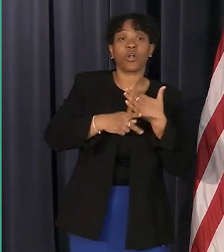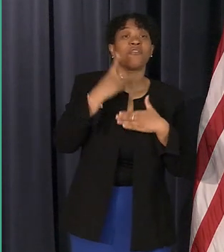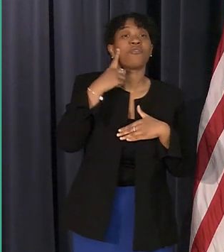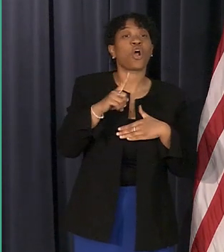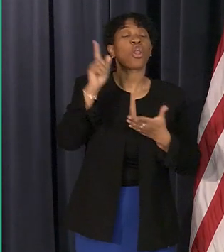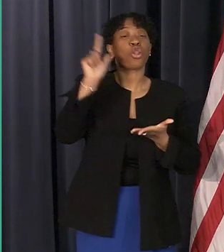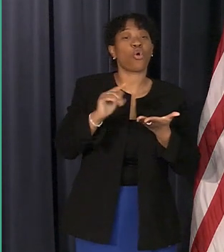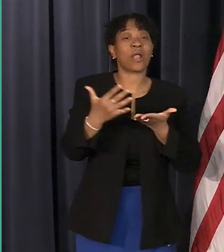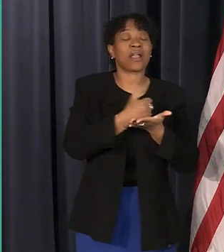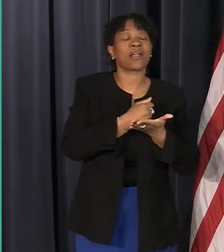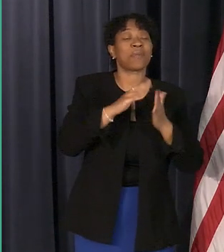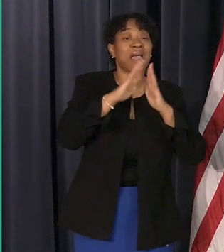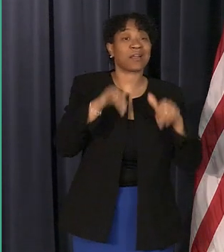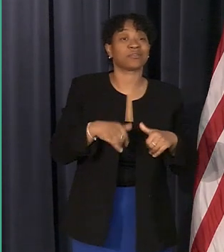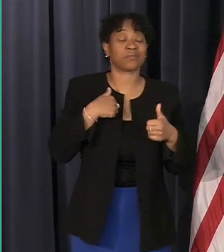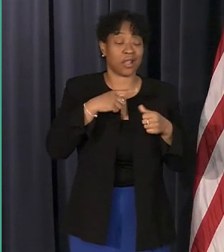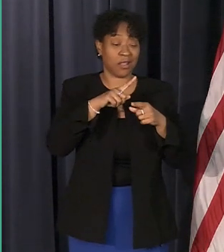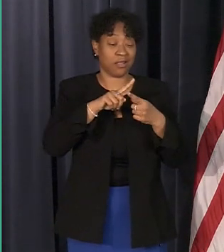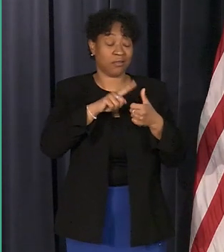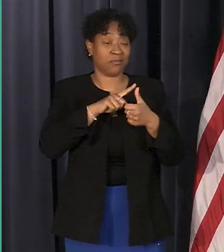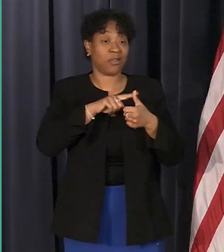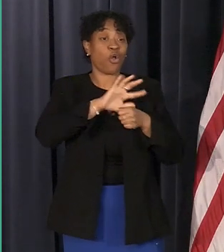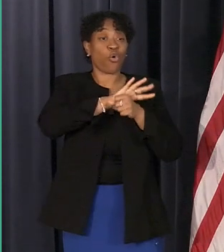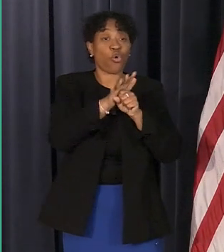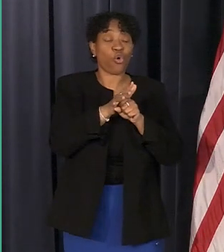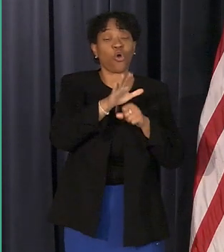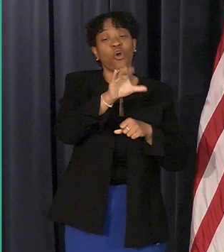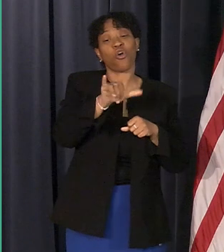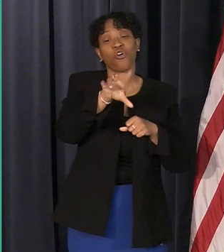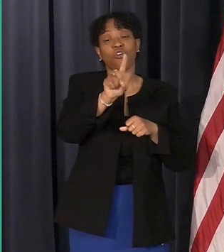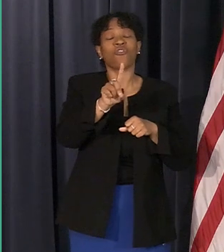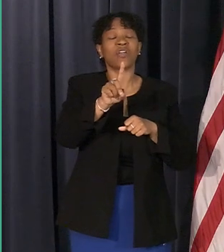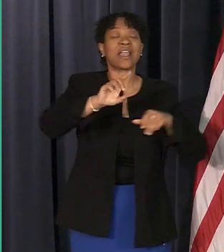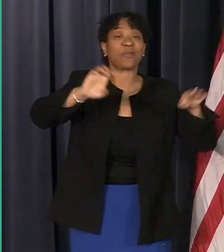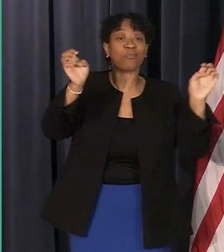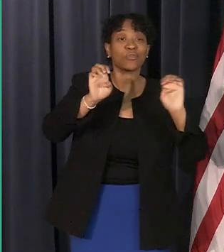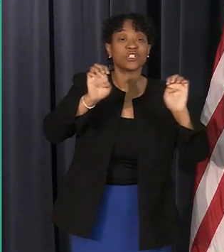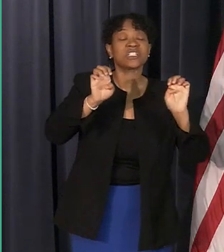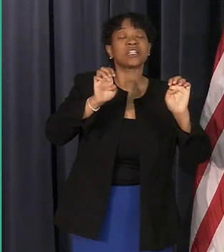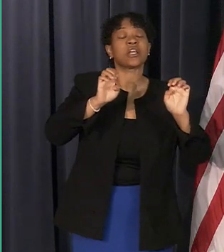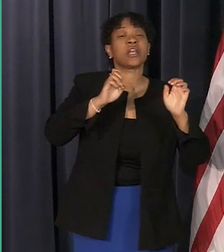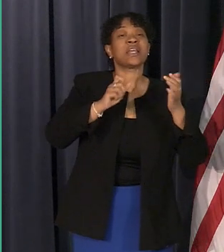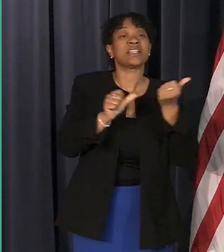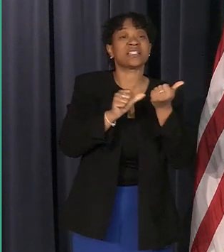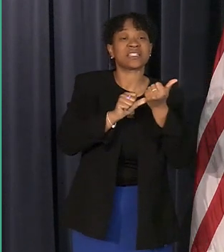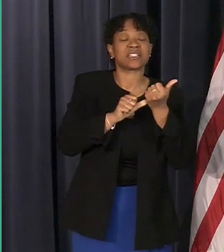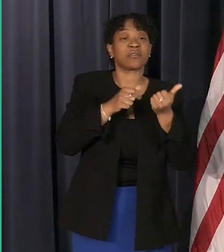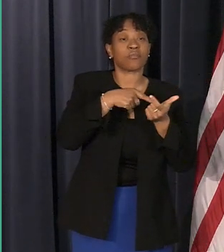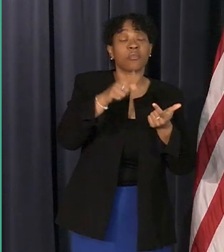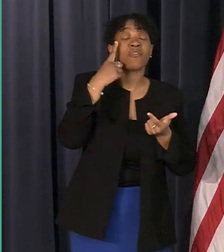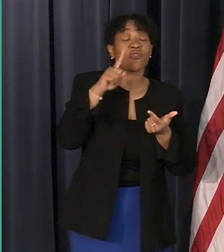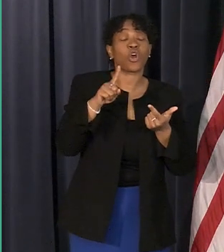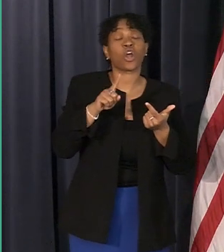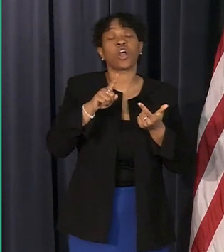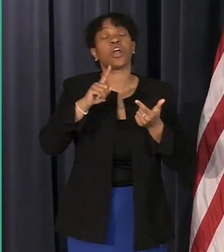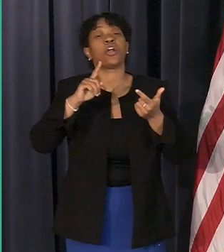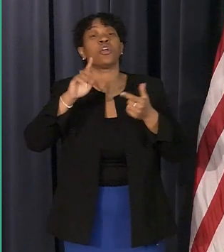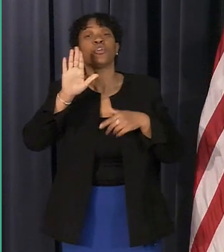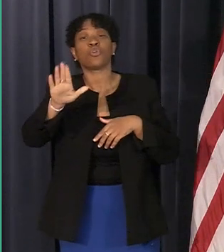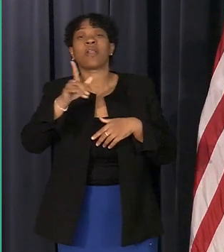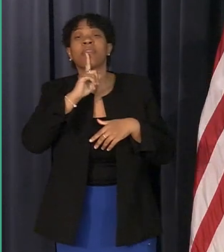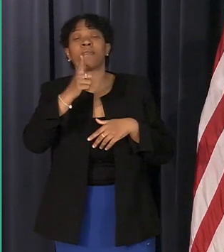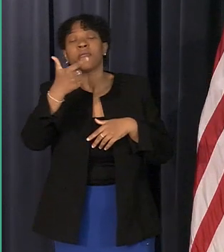we have the covet emergency rental assistance serra for utility bill payment help